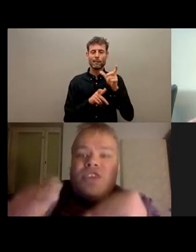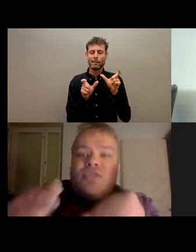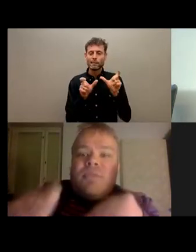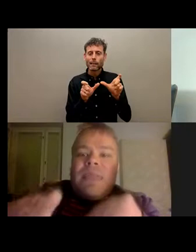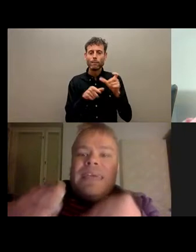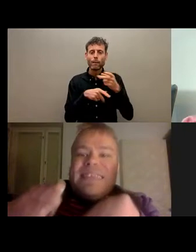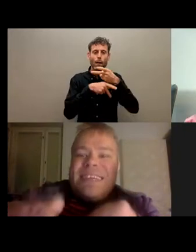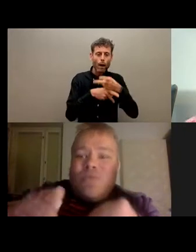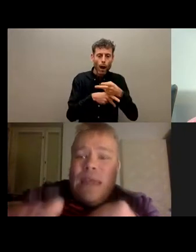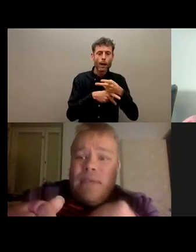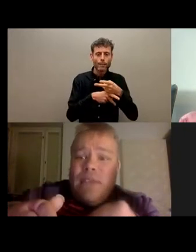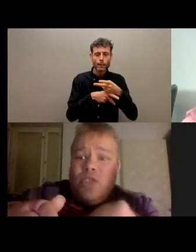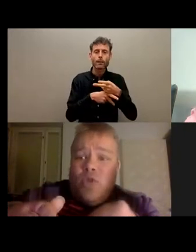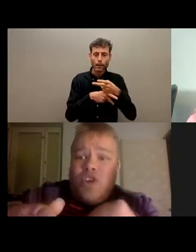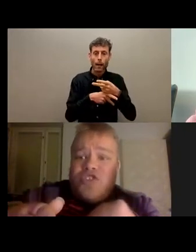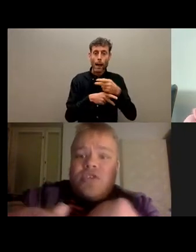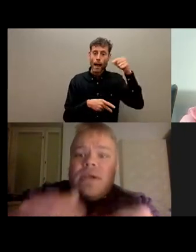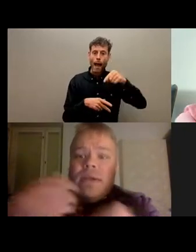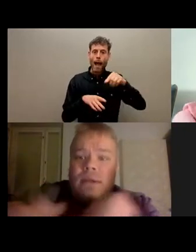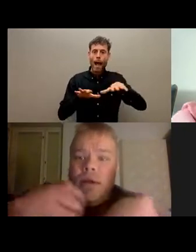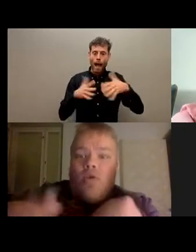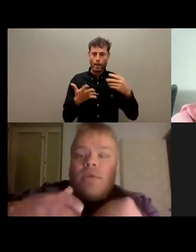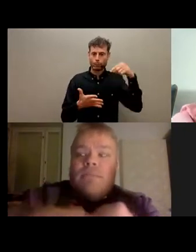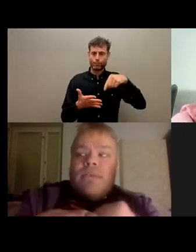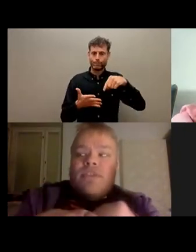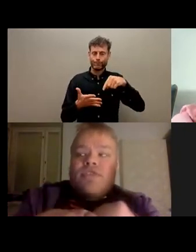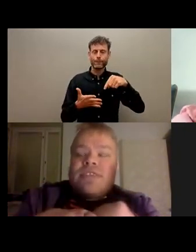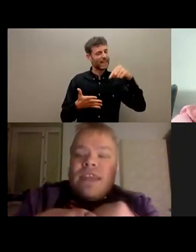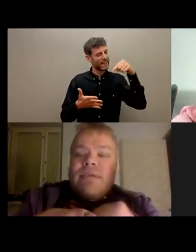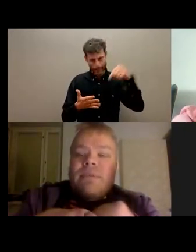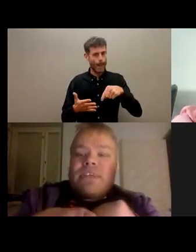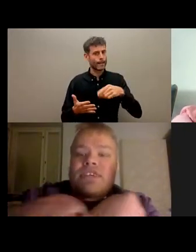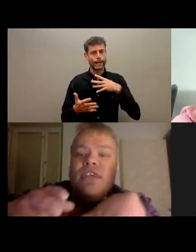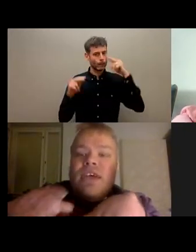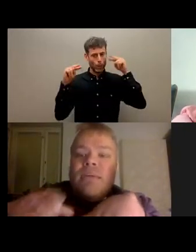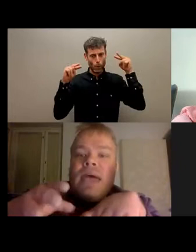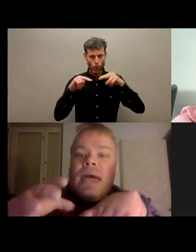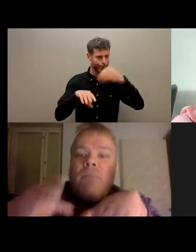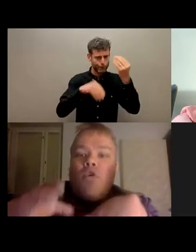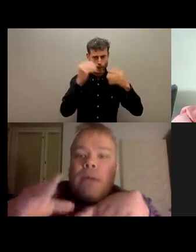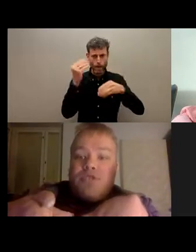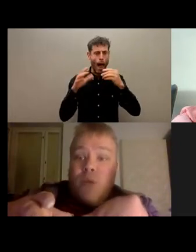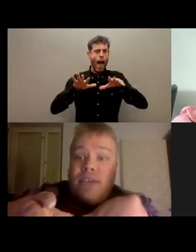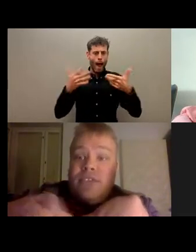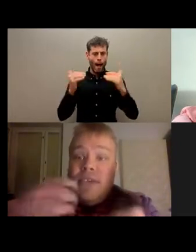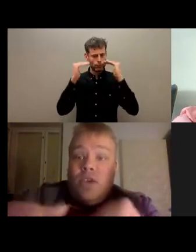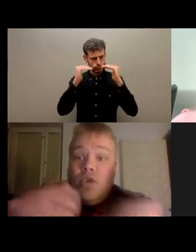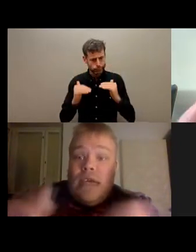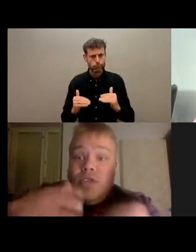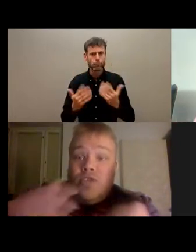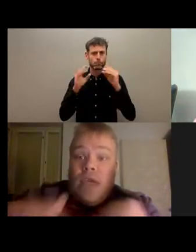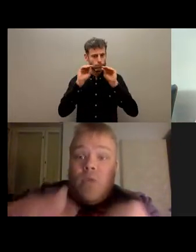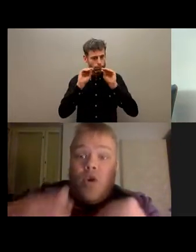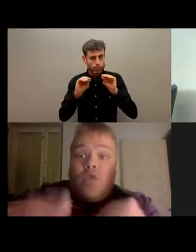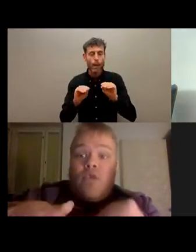it's not, it's less relevant to us. Or it's relevant, but you actually like more abstract in your